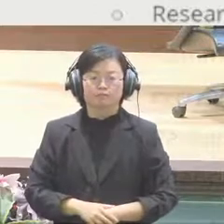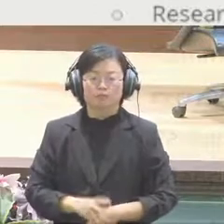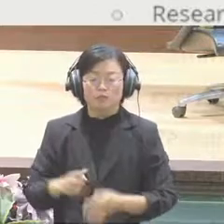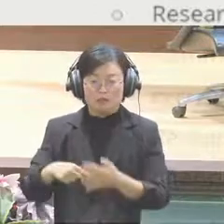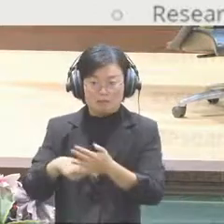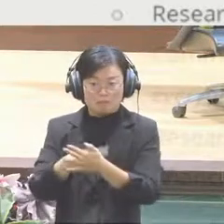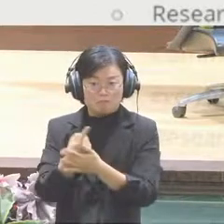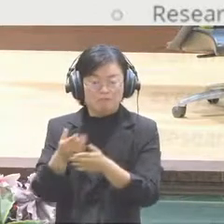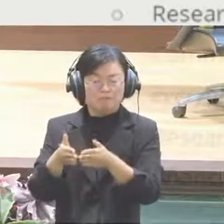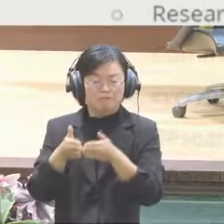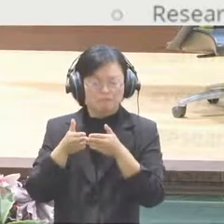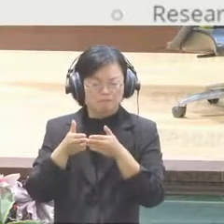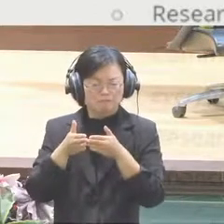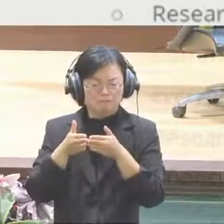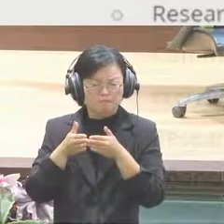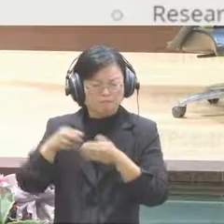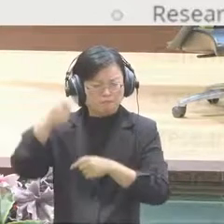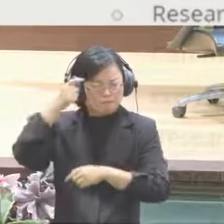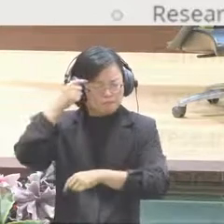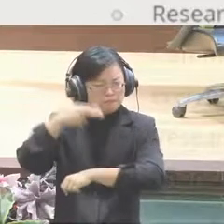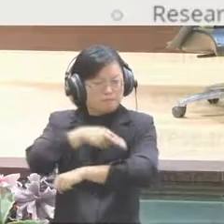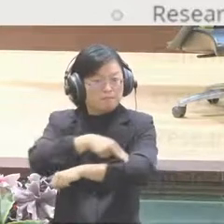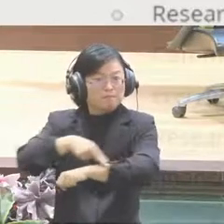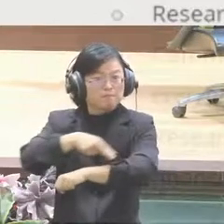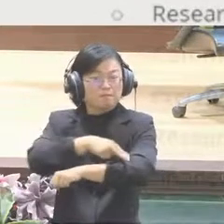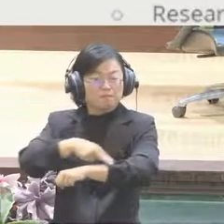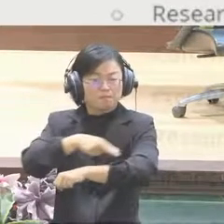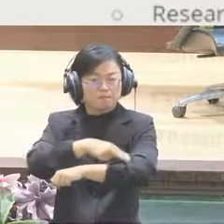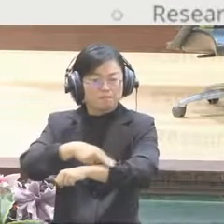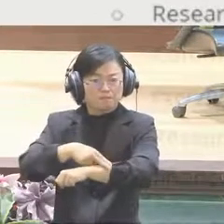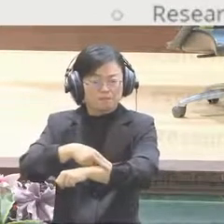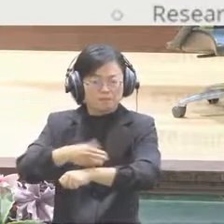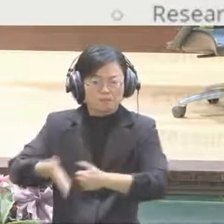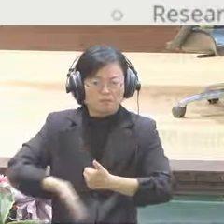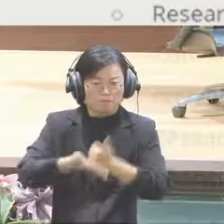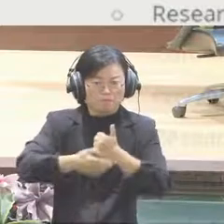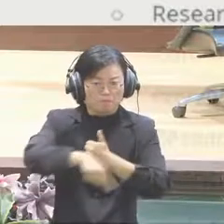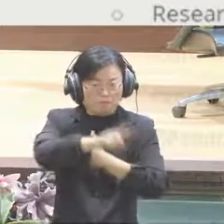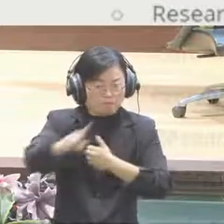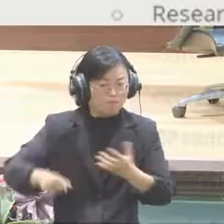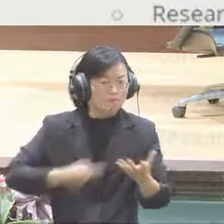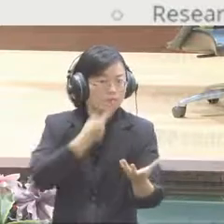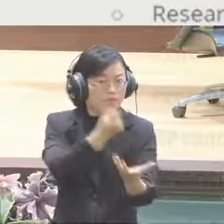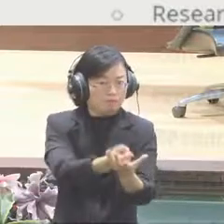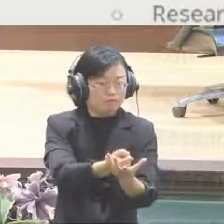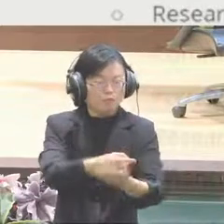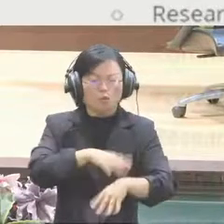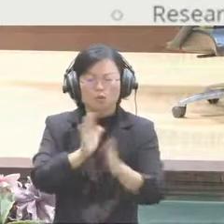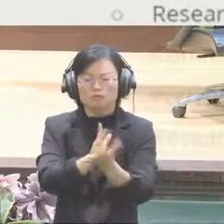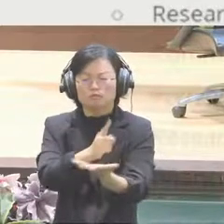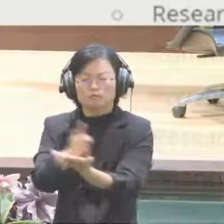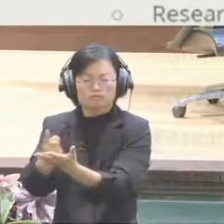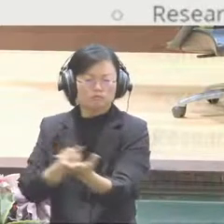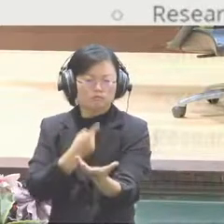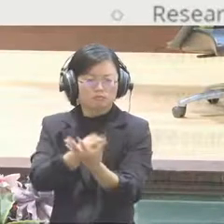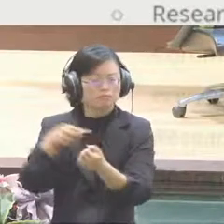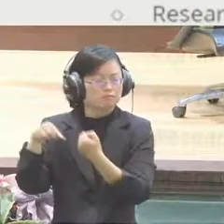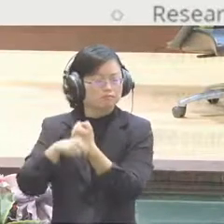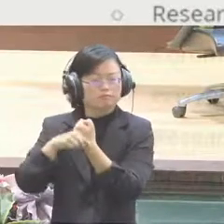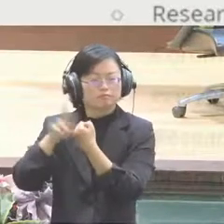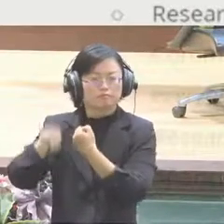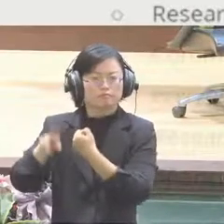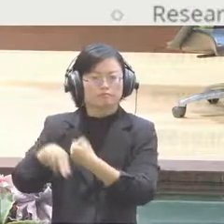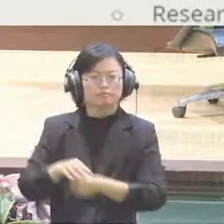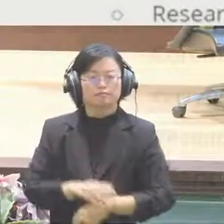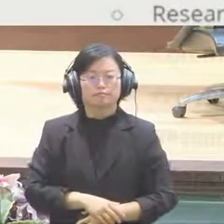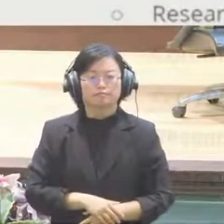that everyone can be a researcher. And we also believe in order to do this, we